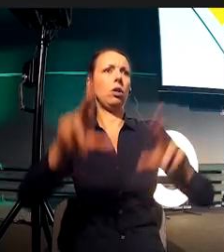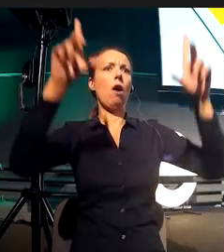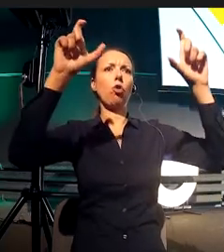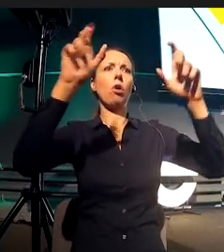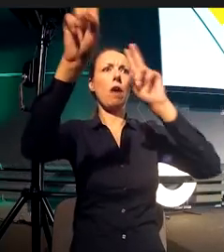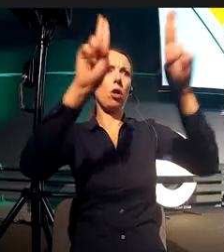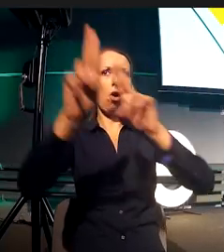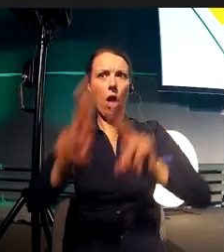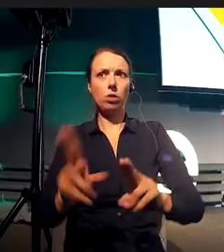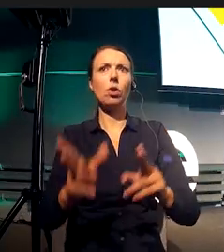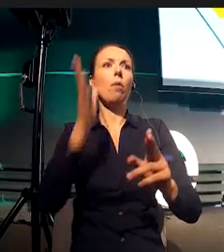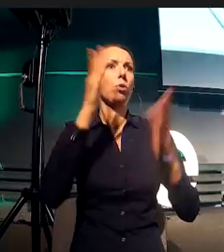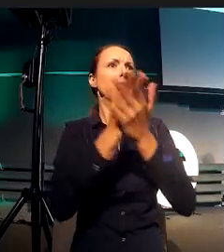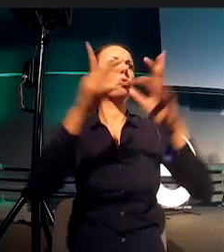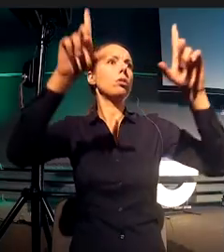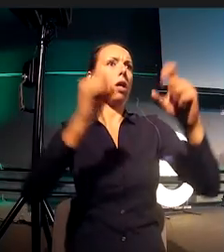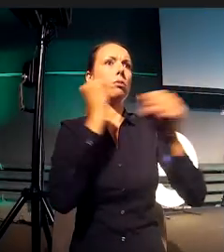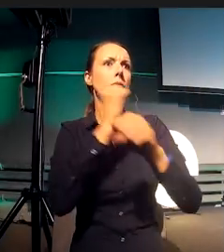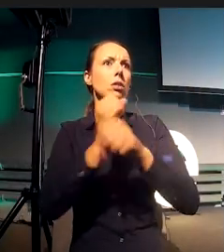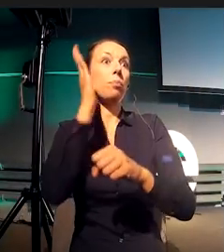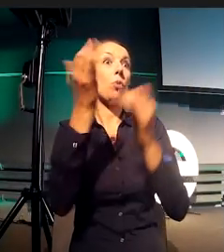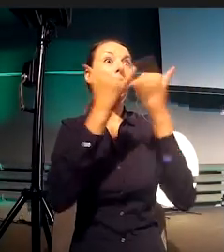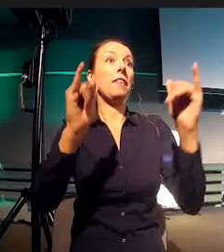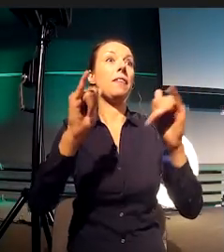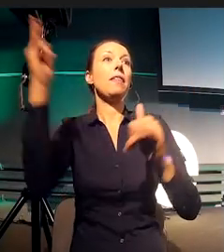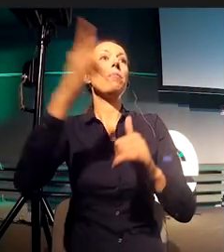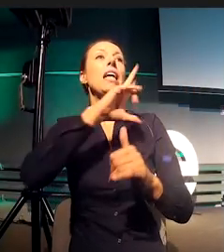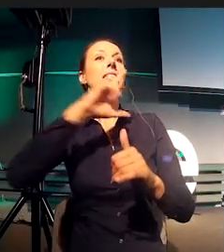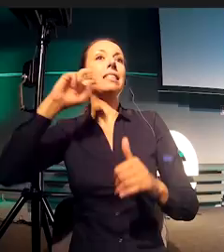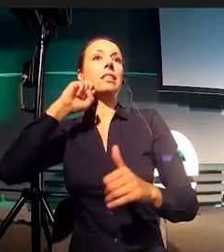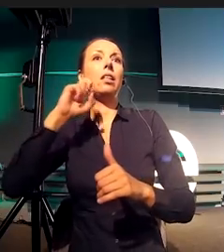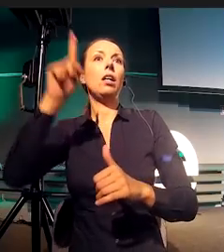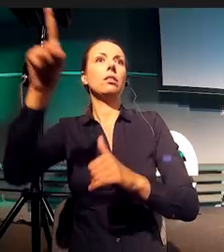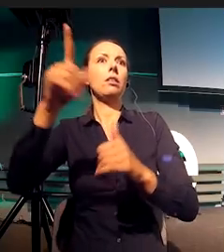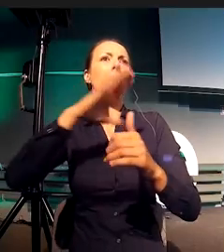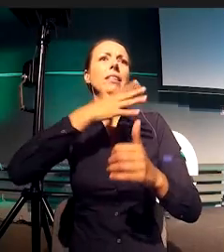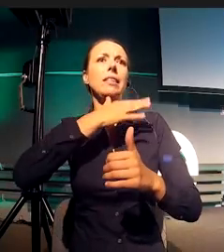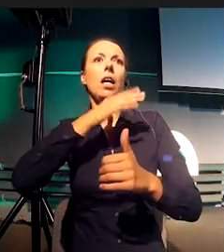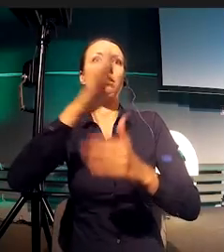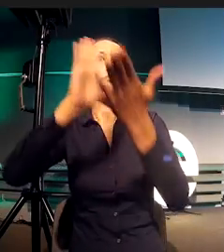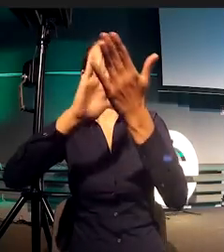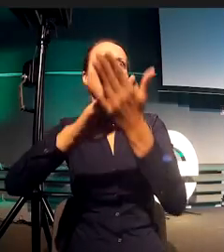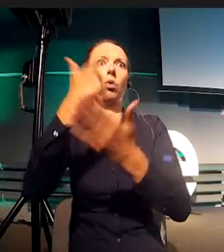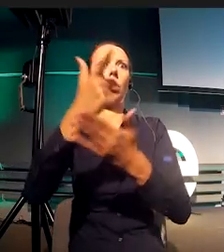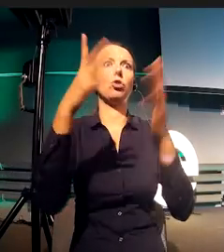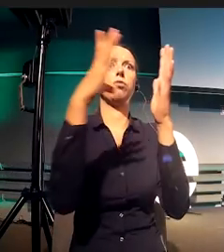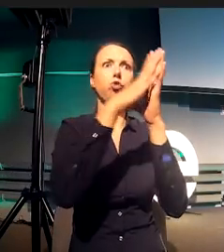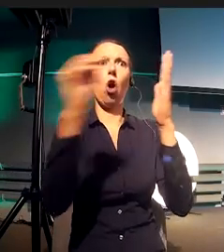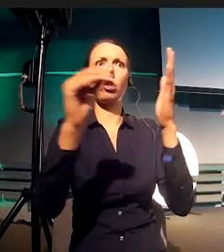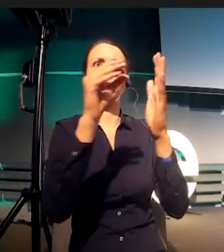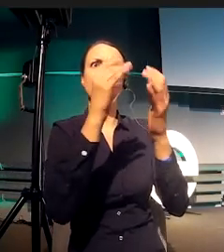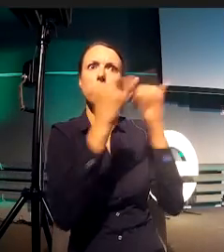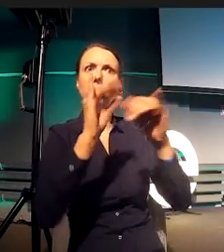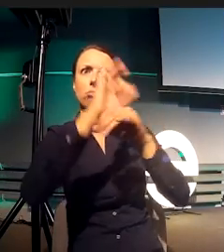Israel and the Dribbble Award. And the idea was simple. I was in one place. I put in half of my photo.